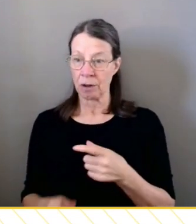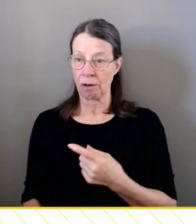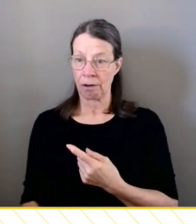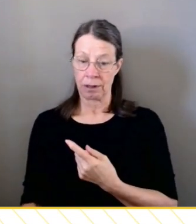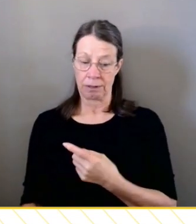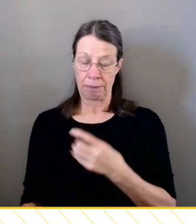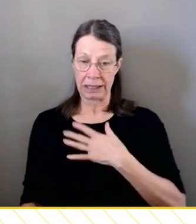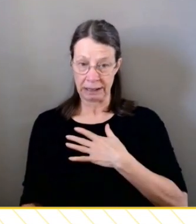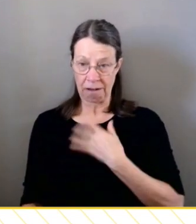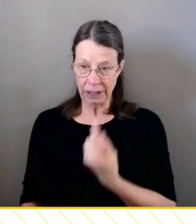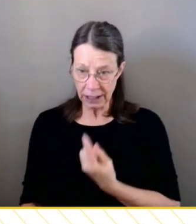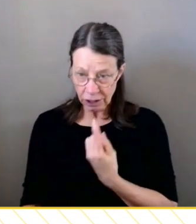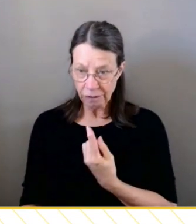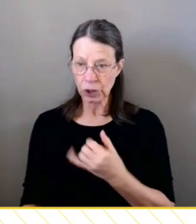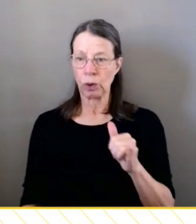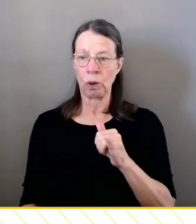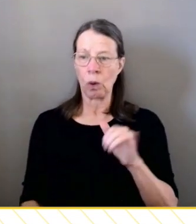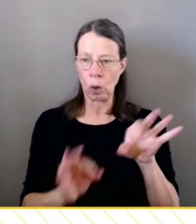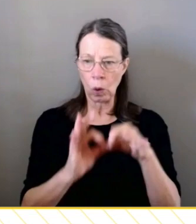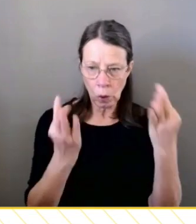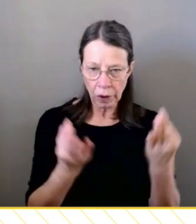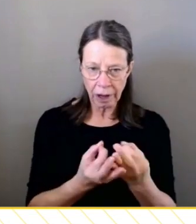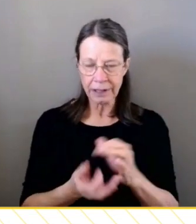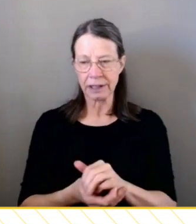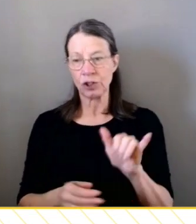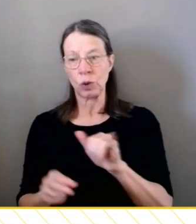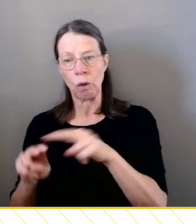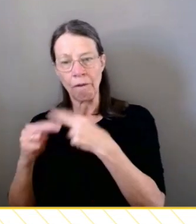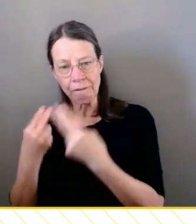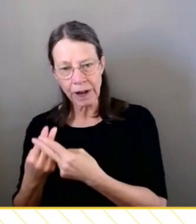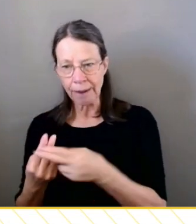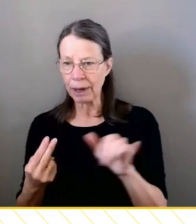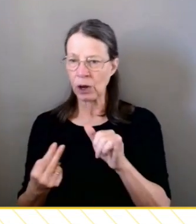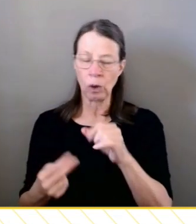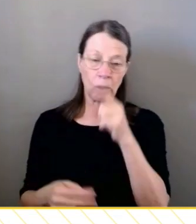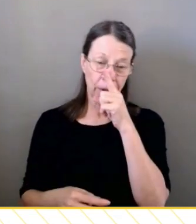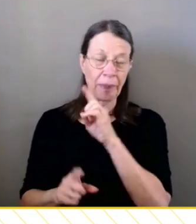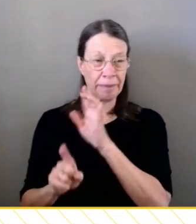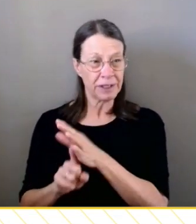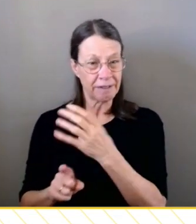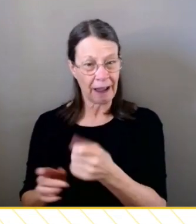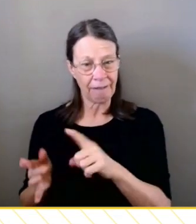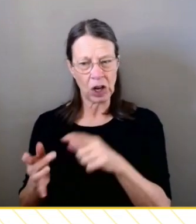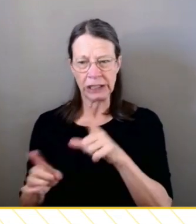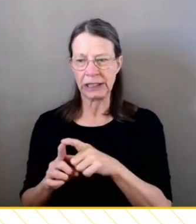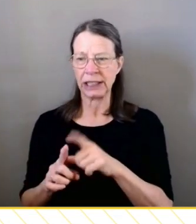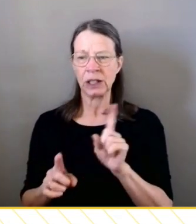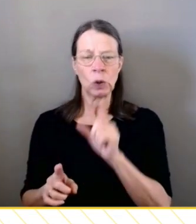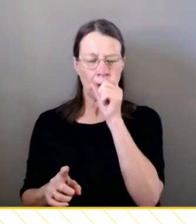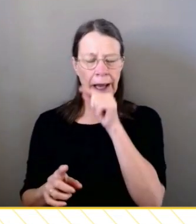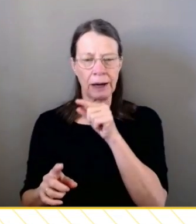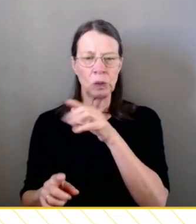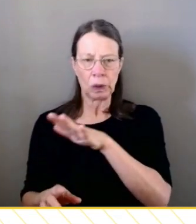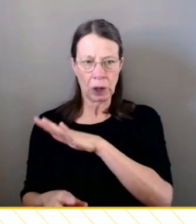in all of the different sectors, as families, as people with intellectual disability, as we work on solutions